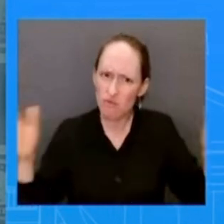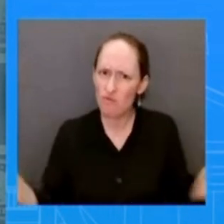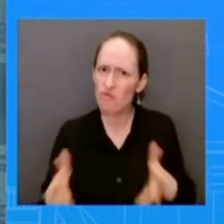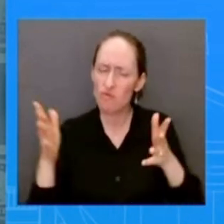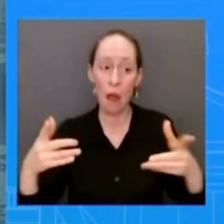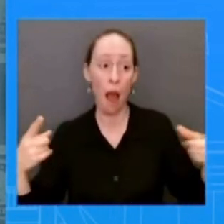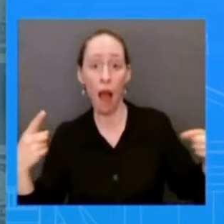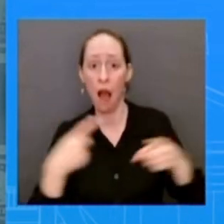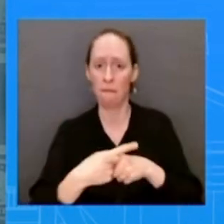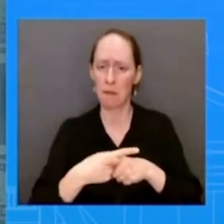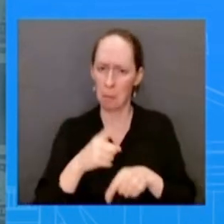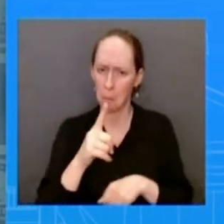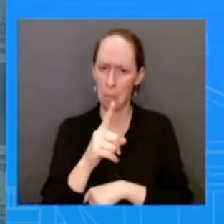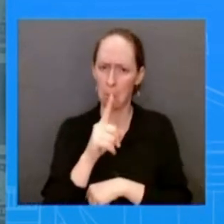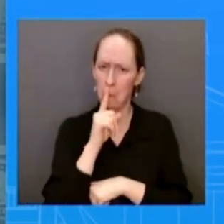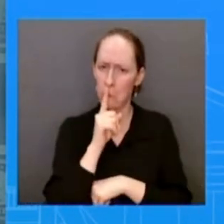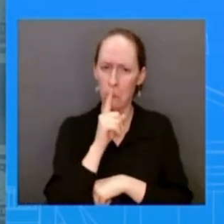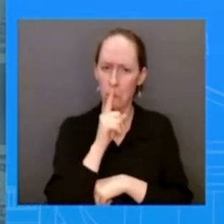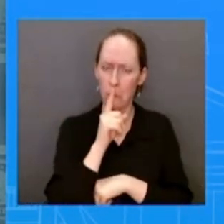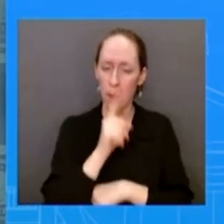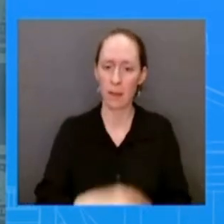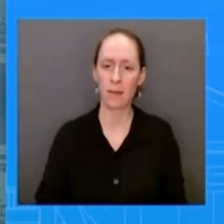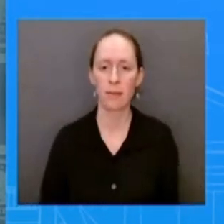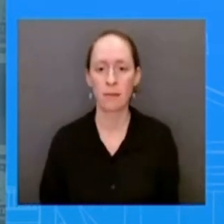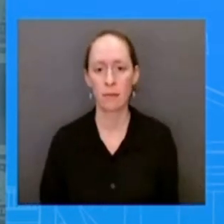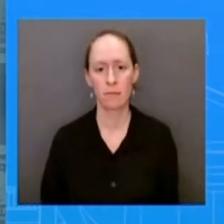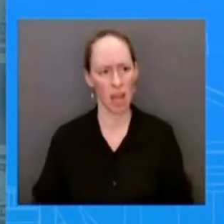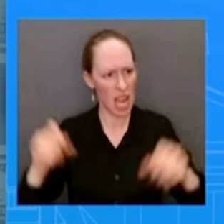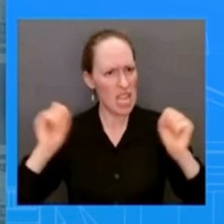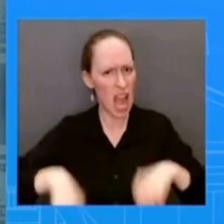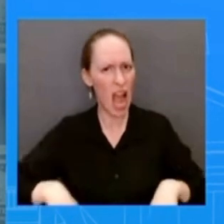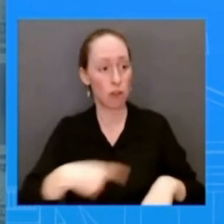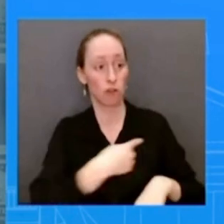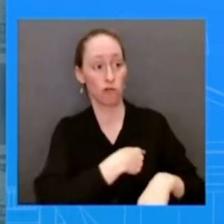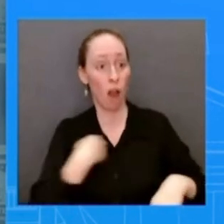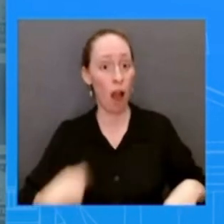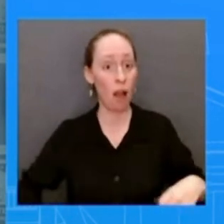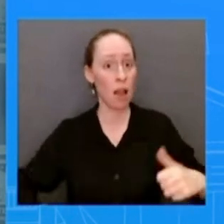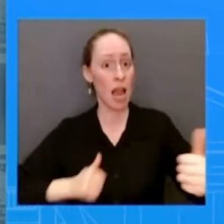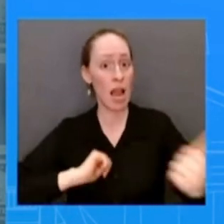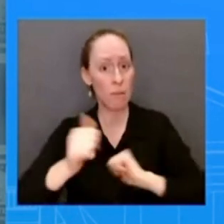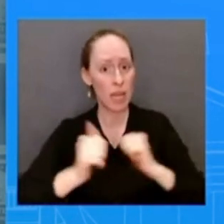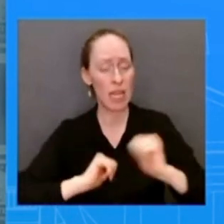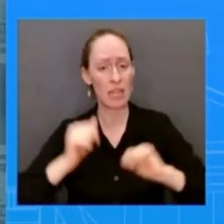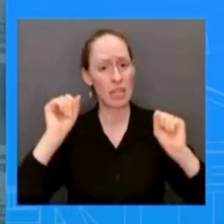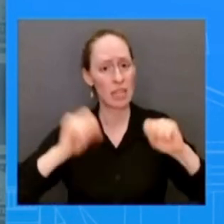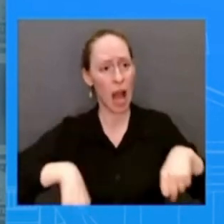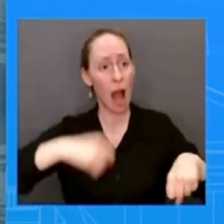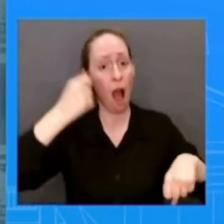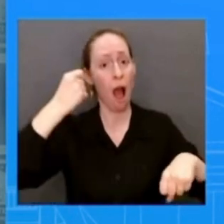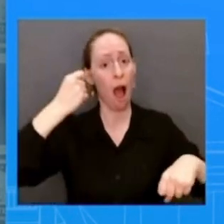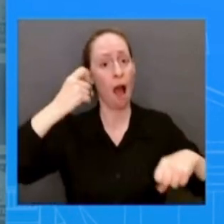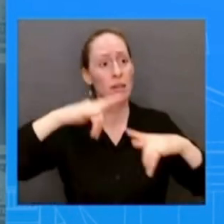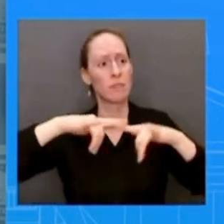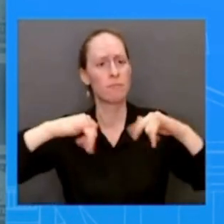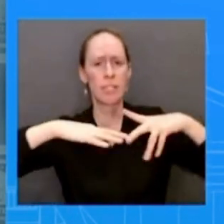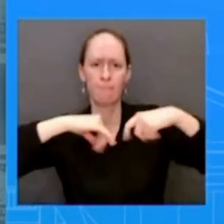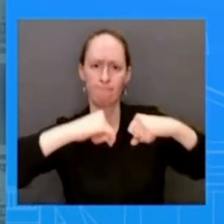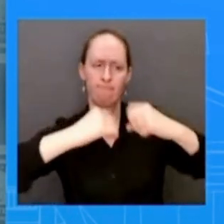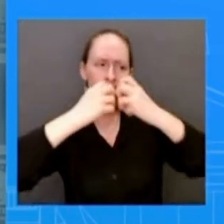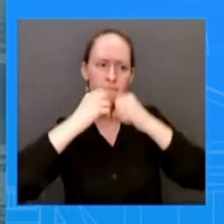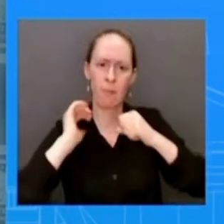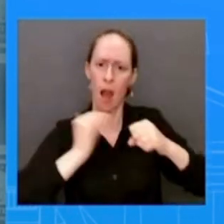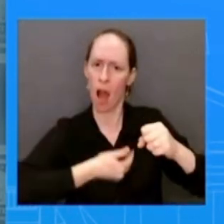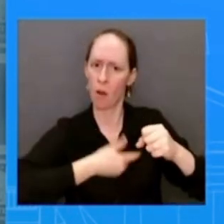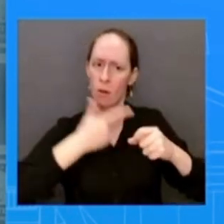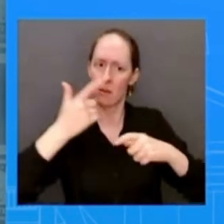and protect our national security and that is because of the work that this president has done from day one of this administration and if you look at many of